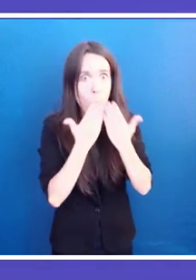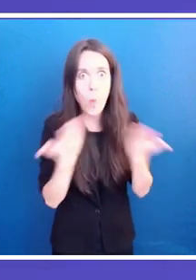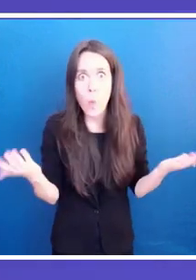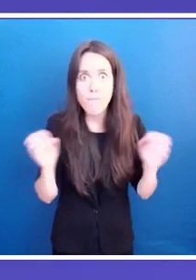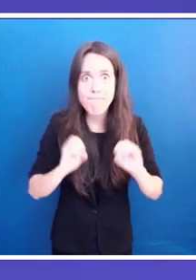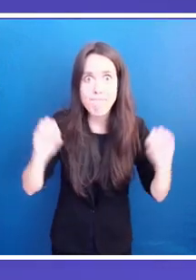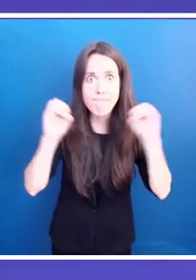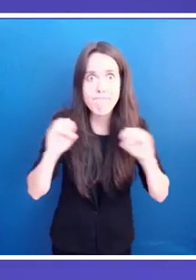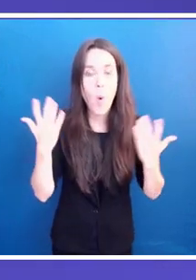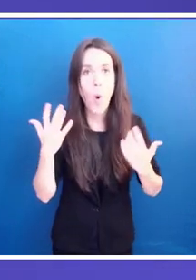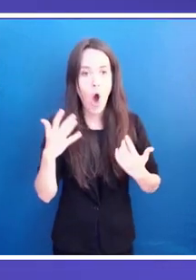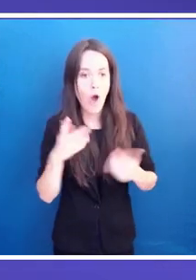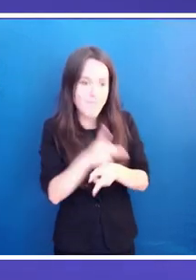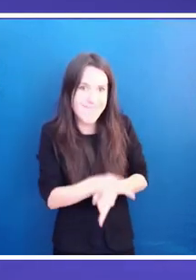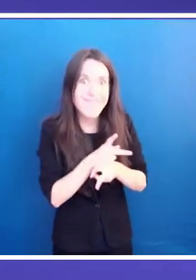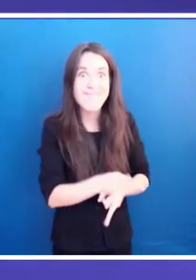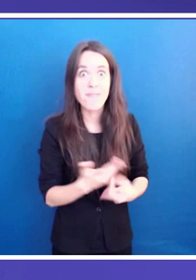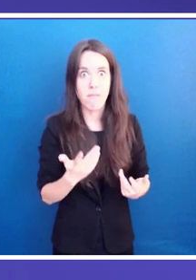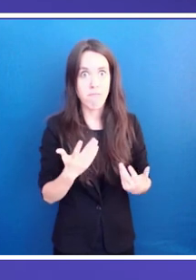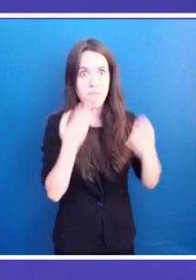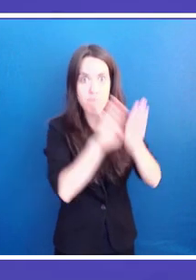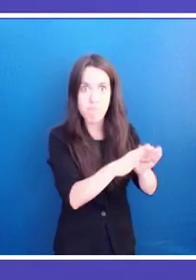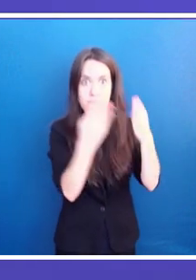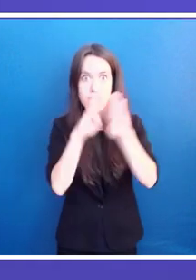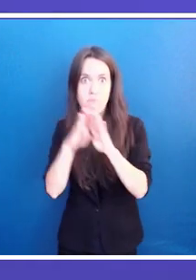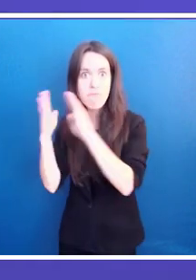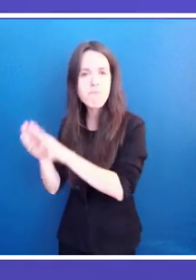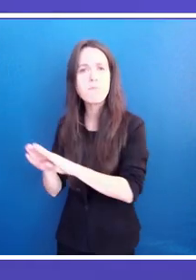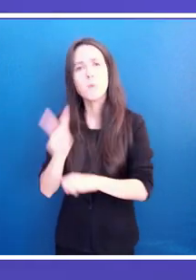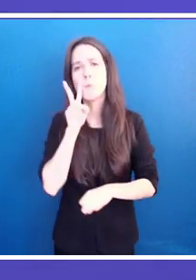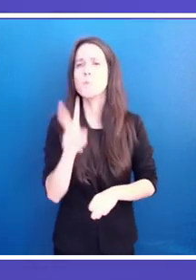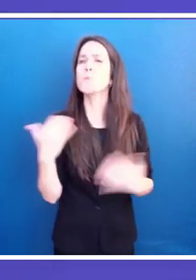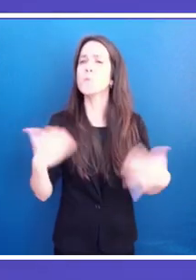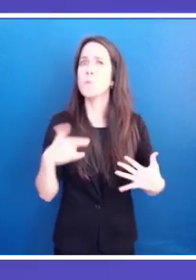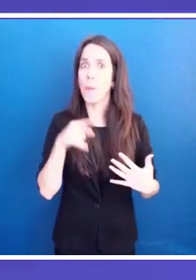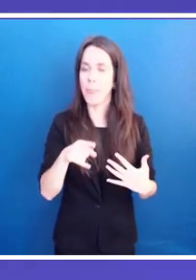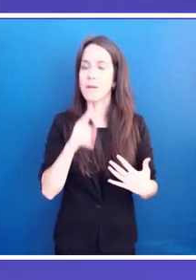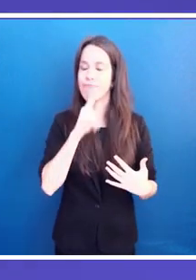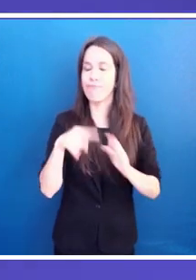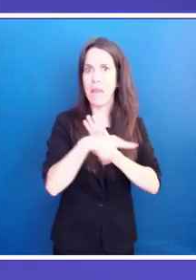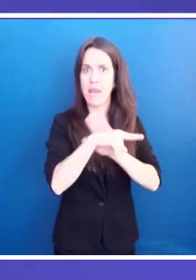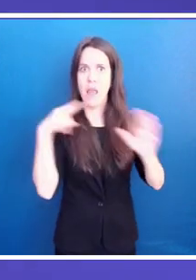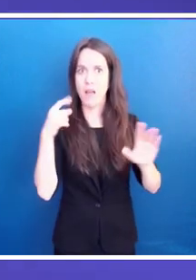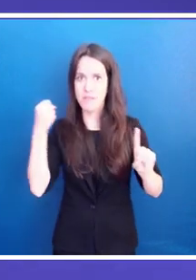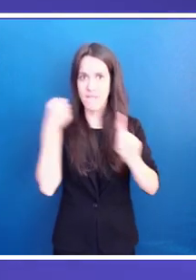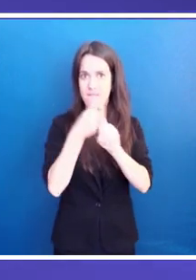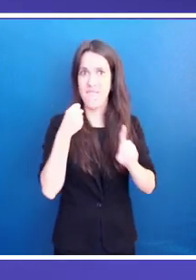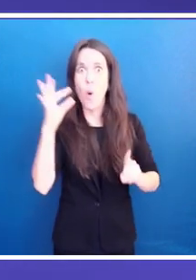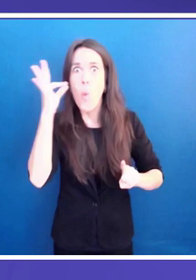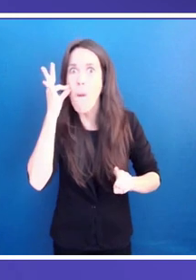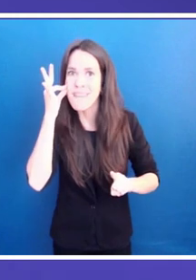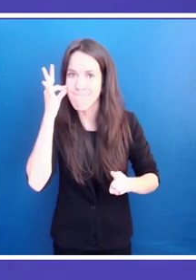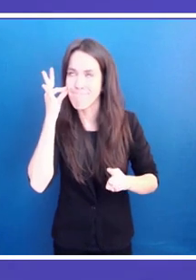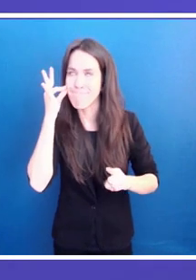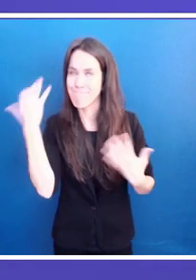nurseries in multiple places. Undoubtedly, this had a negative impact on women as a whole, and we can definitely